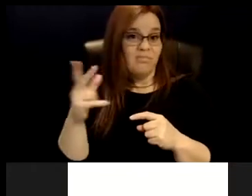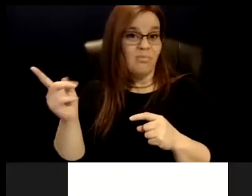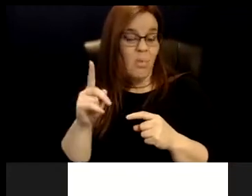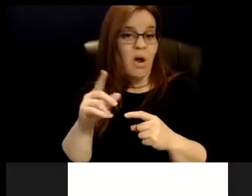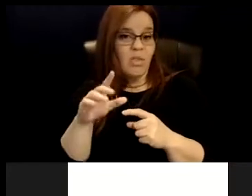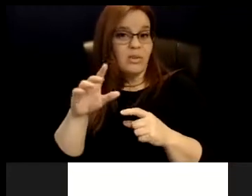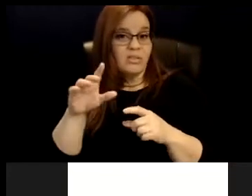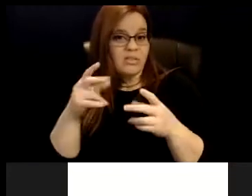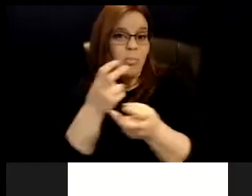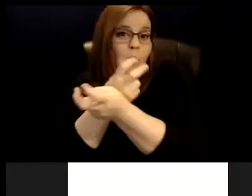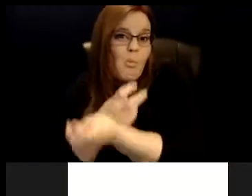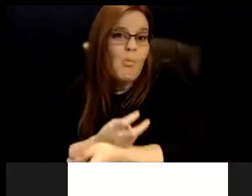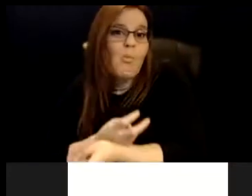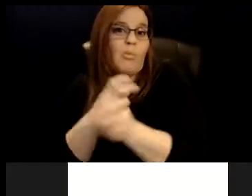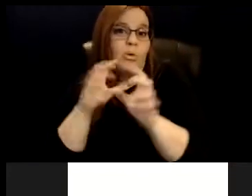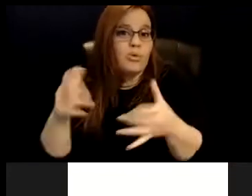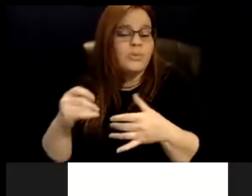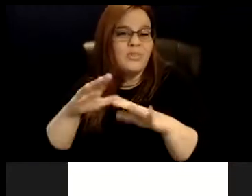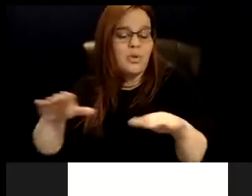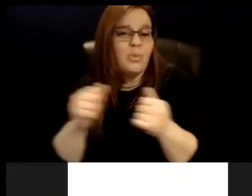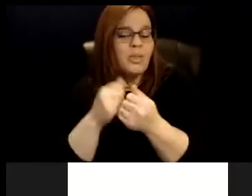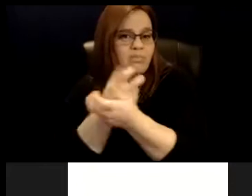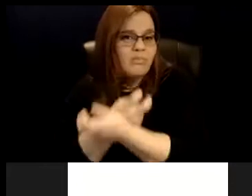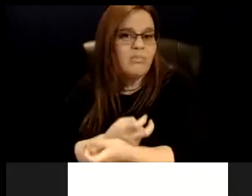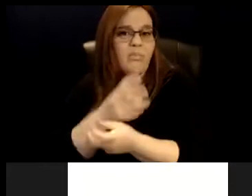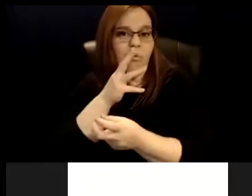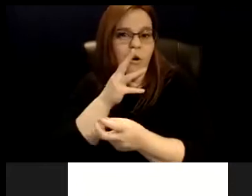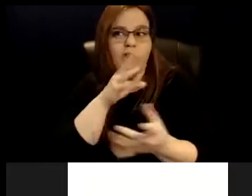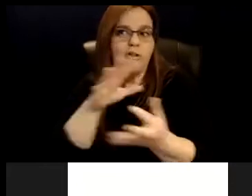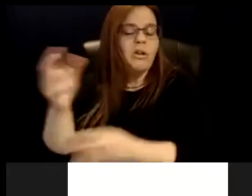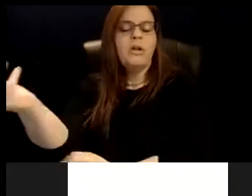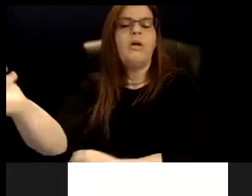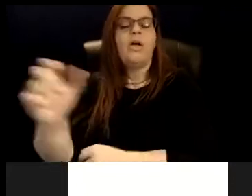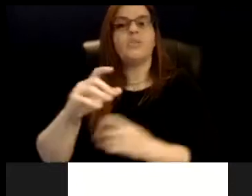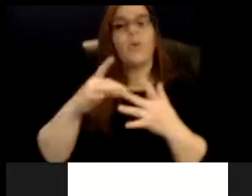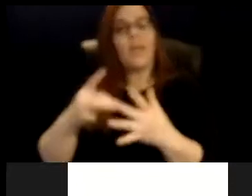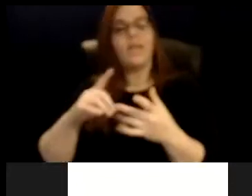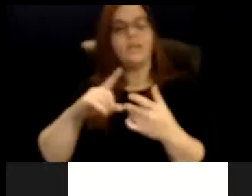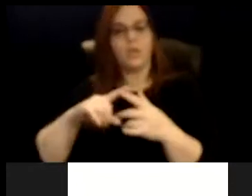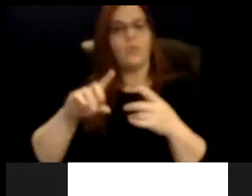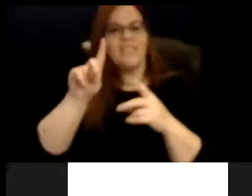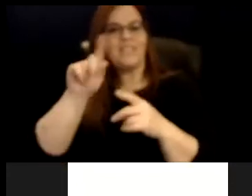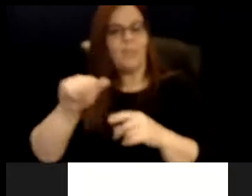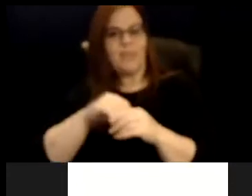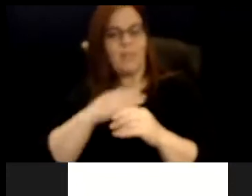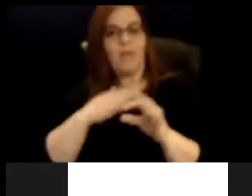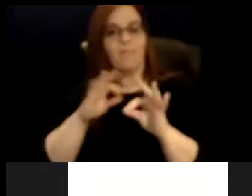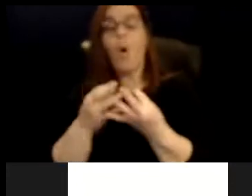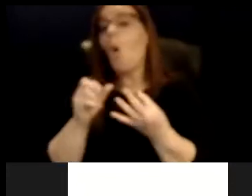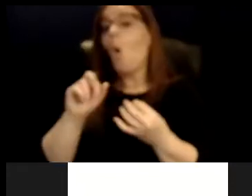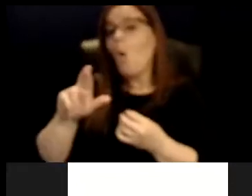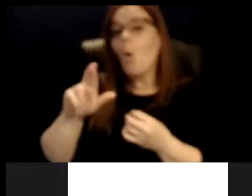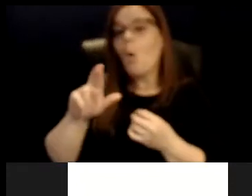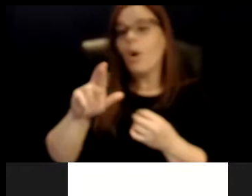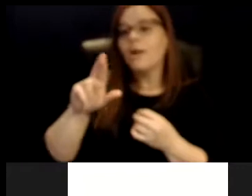toxins, which led to a lot of the disabilities in my family, or disabilities that were acquired through medical